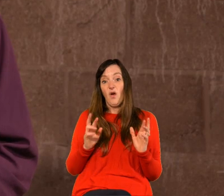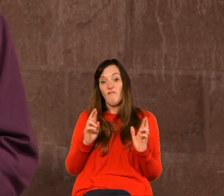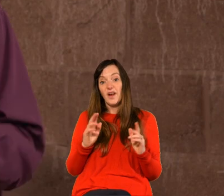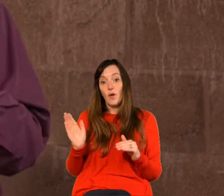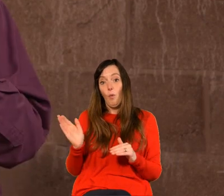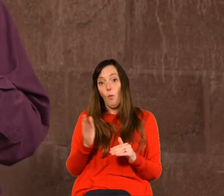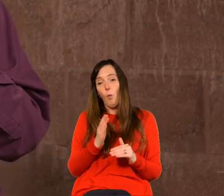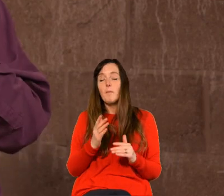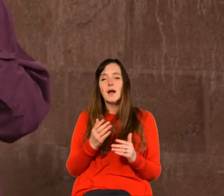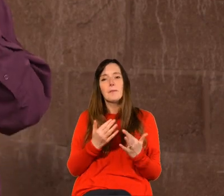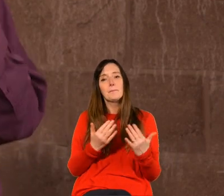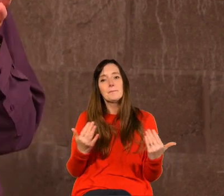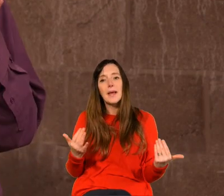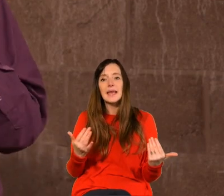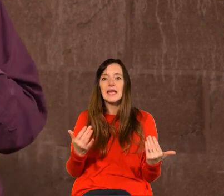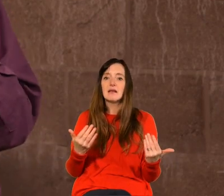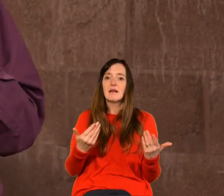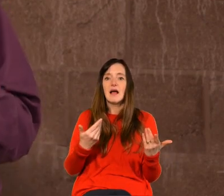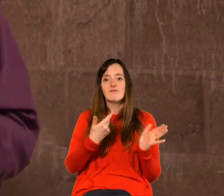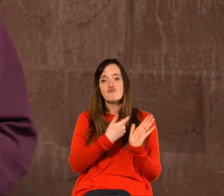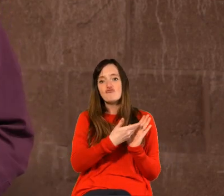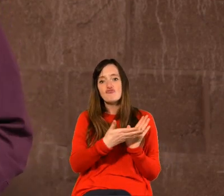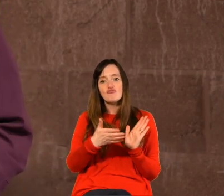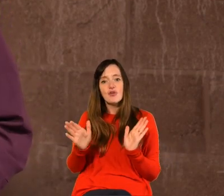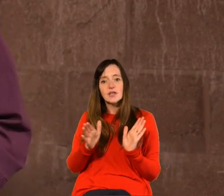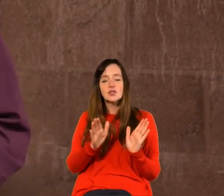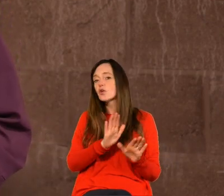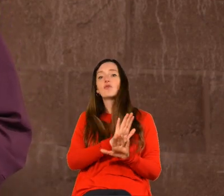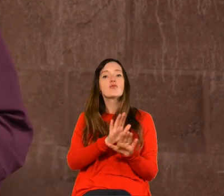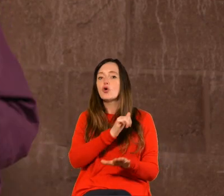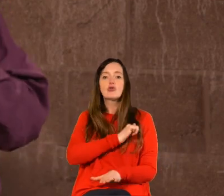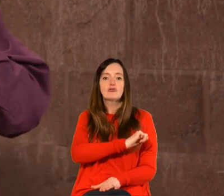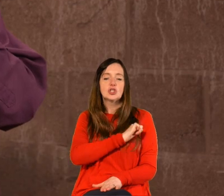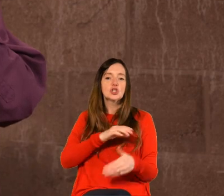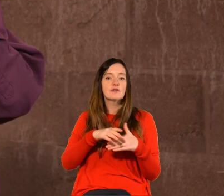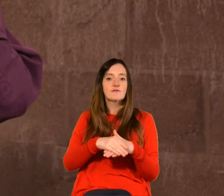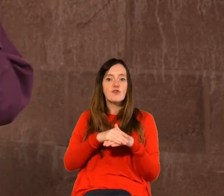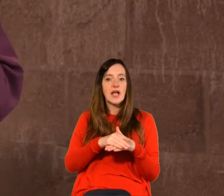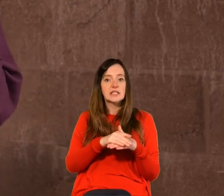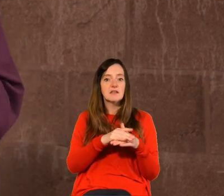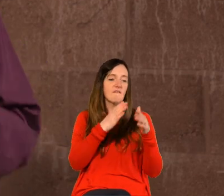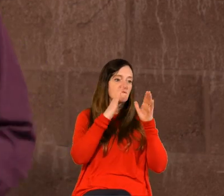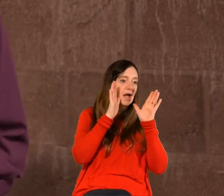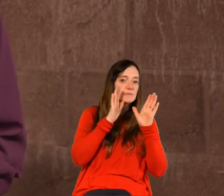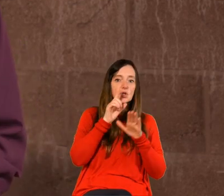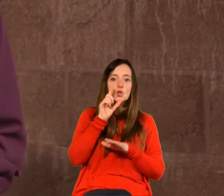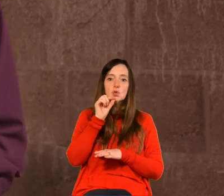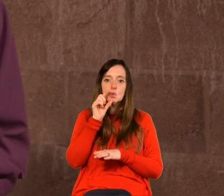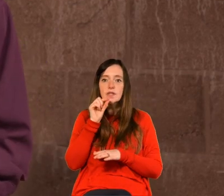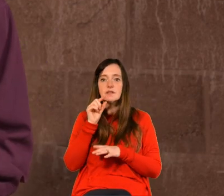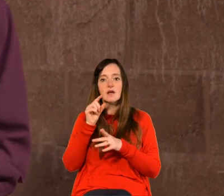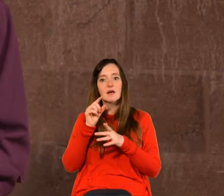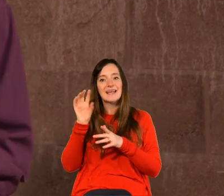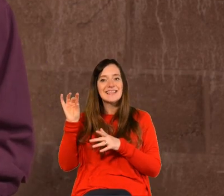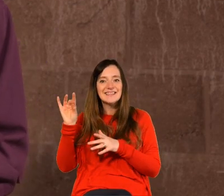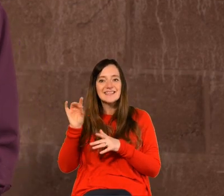certainly many of us have probably got a good range of non-christian friends on social media because it's just the nature of the beast that you tend to accumulate